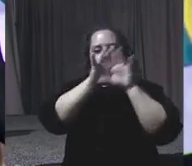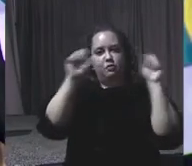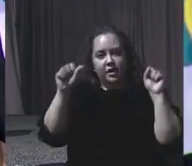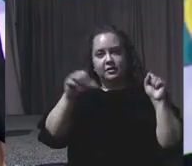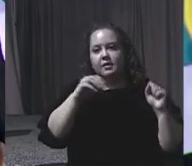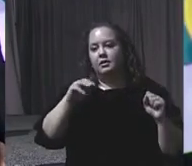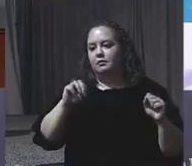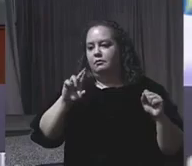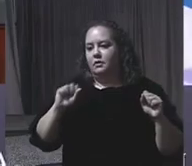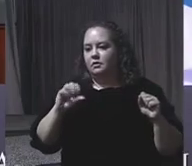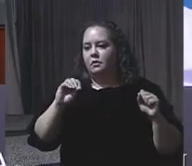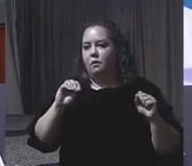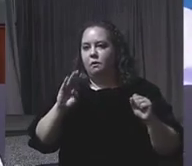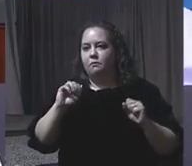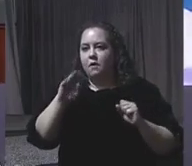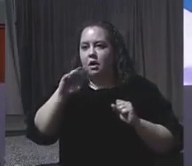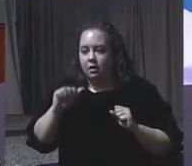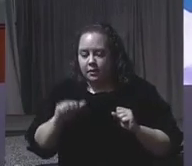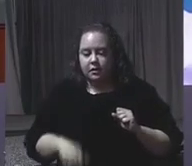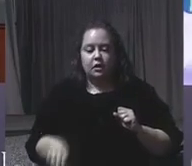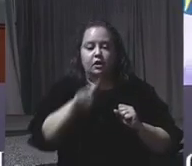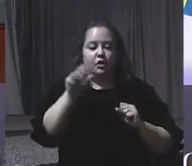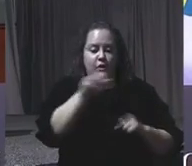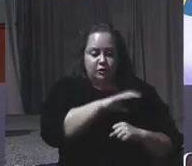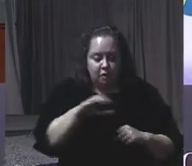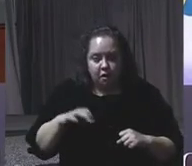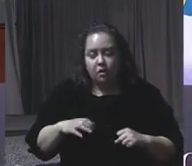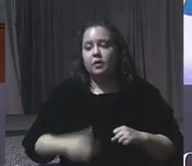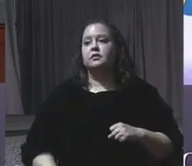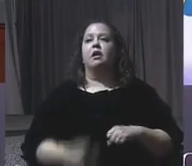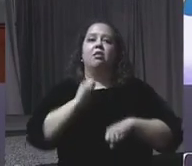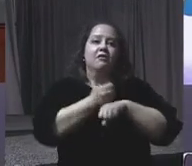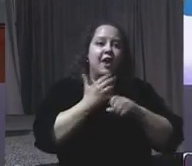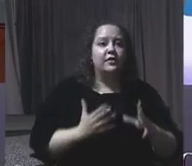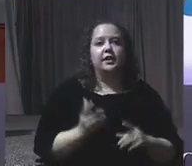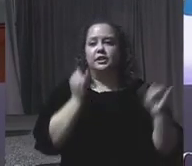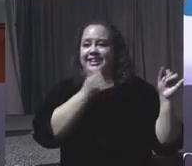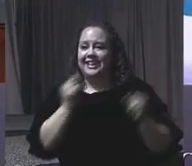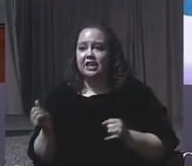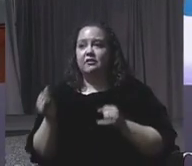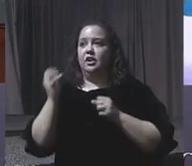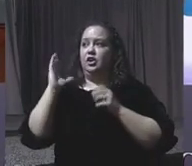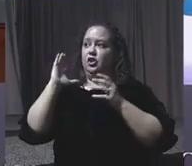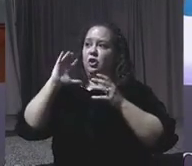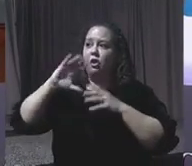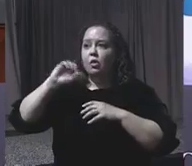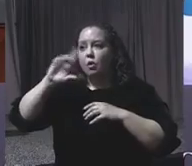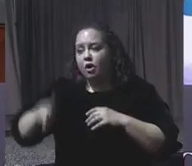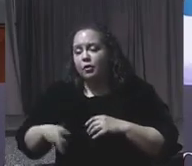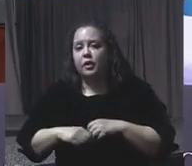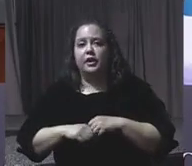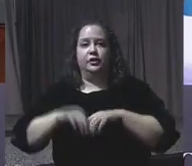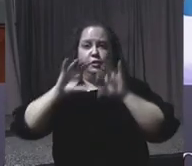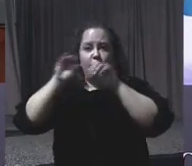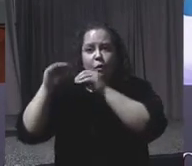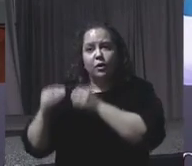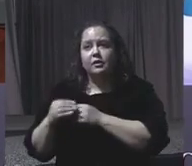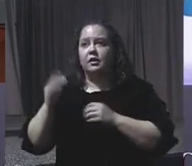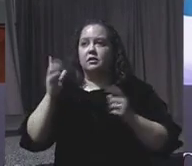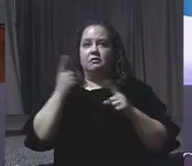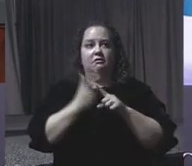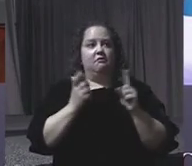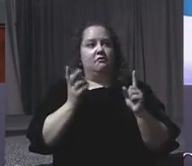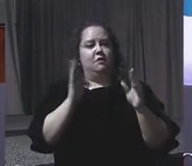all the corporations, foundations, and individuals in communities across America who have given so much